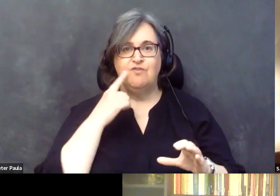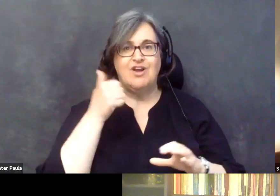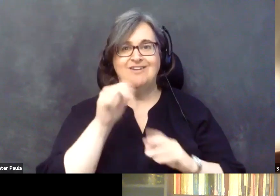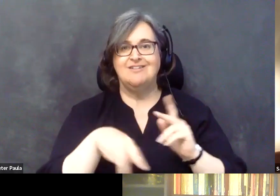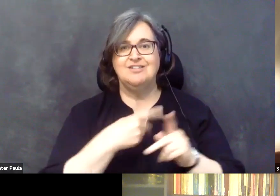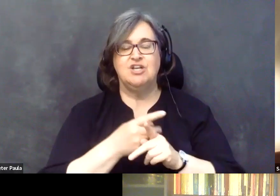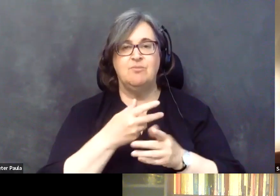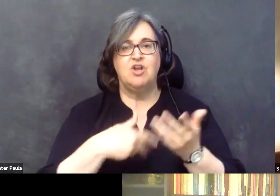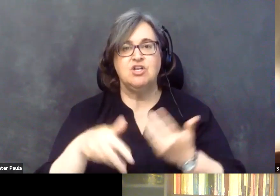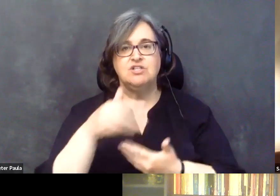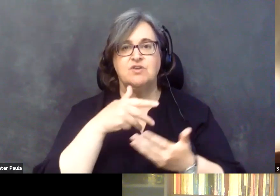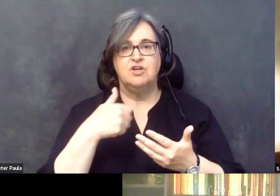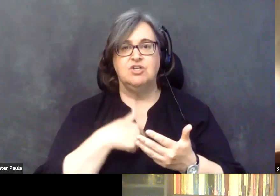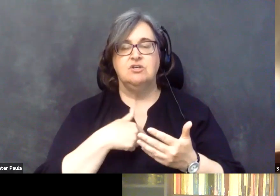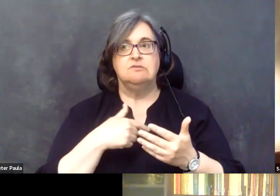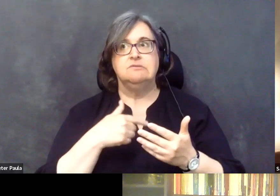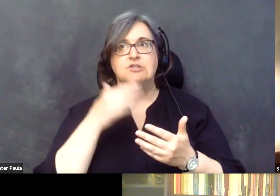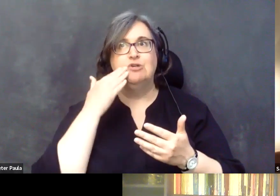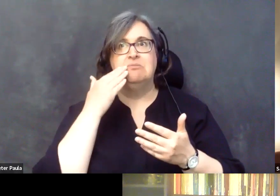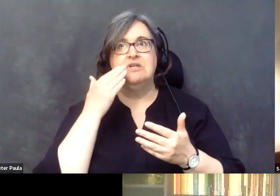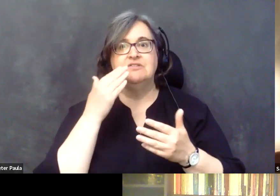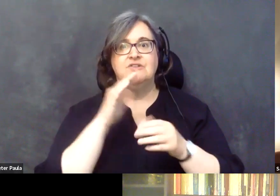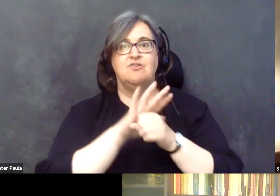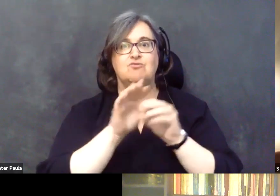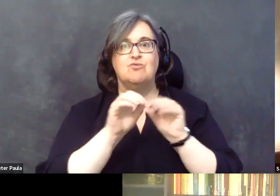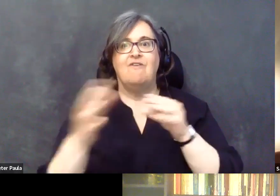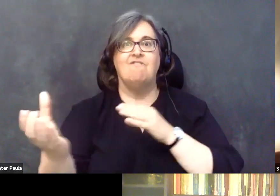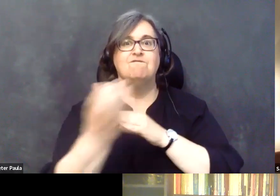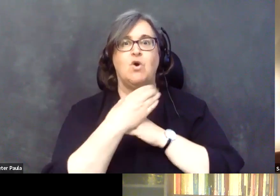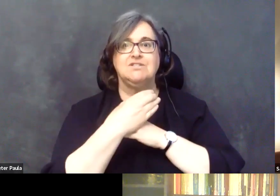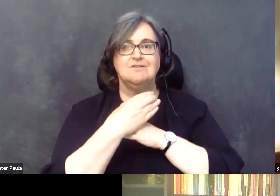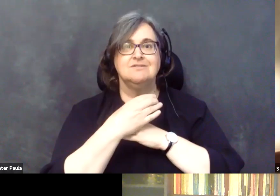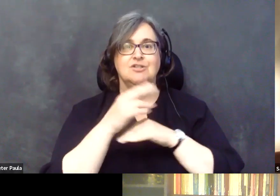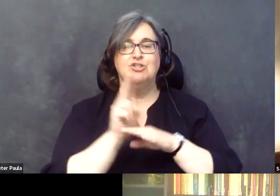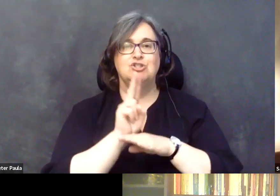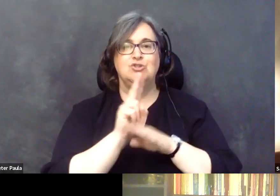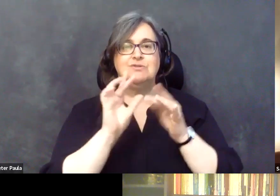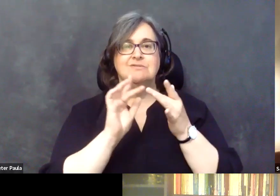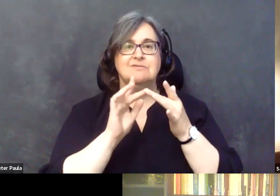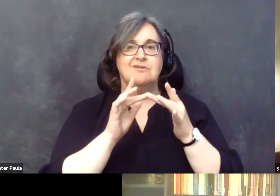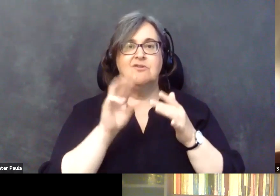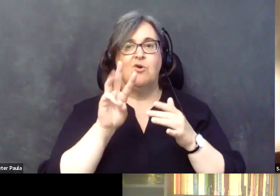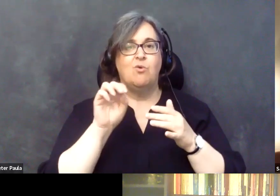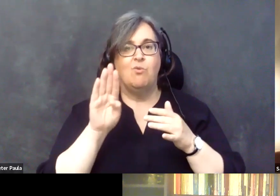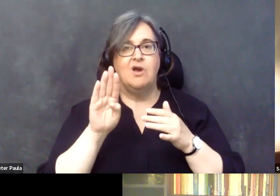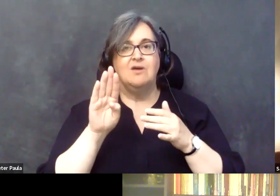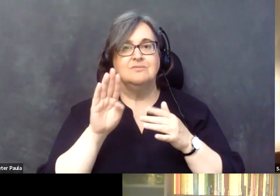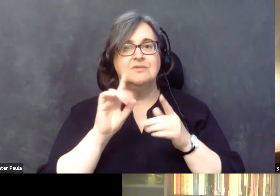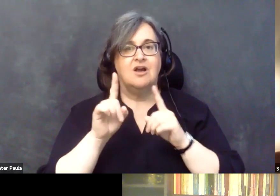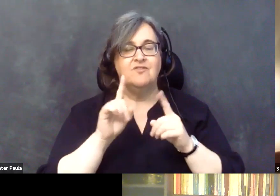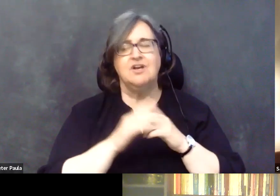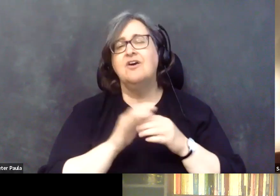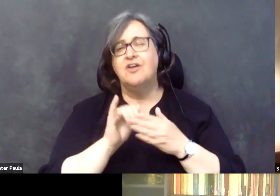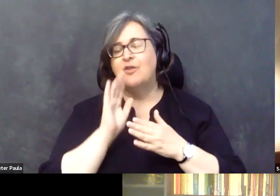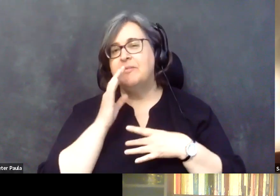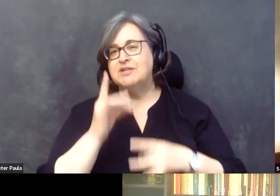of interaction, we've almost been forced into a web based, um, type conversation. So that'll be,